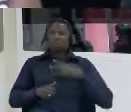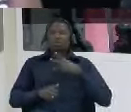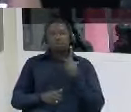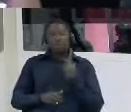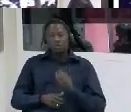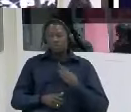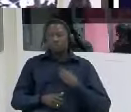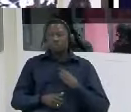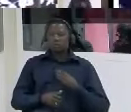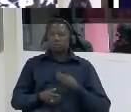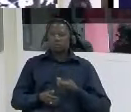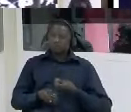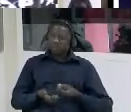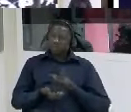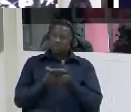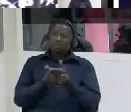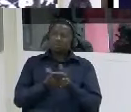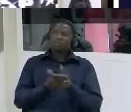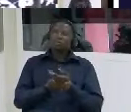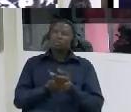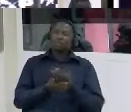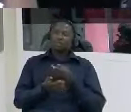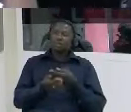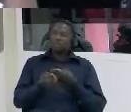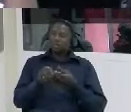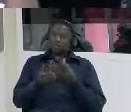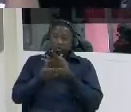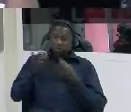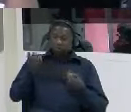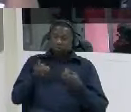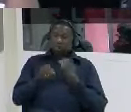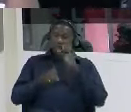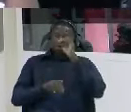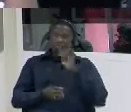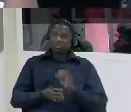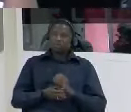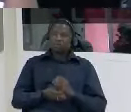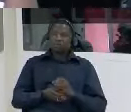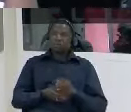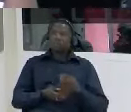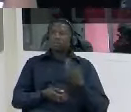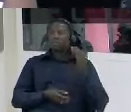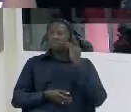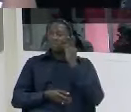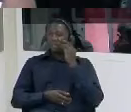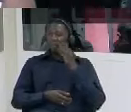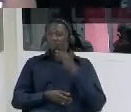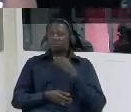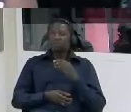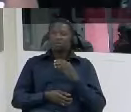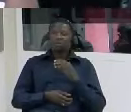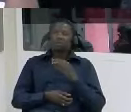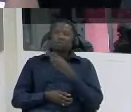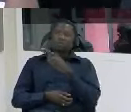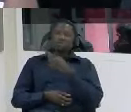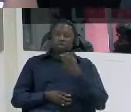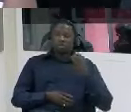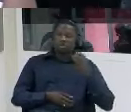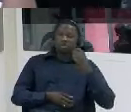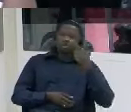observing newspaper dated friday the 10th of august 2007 um showing